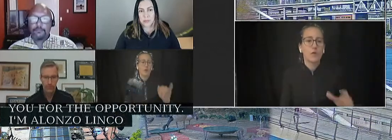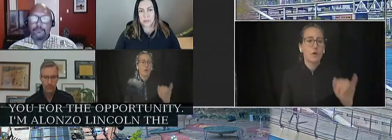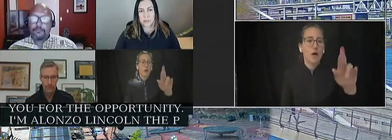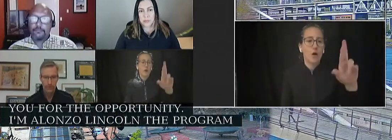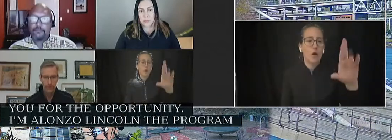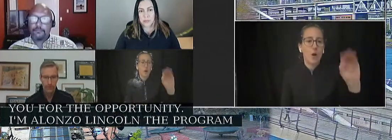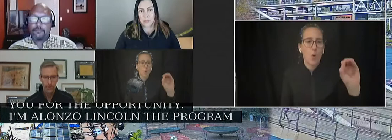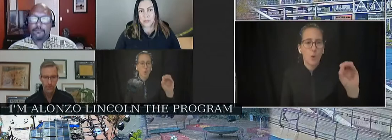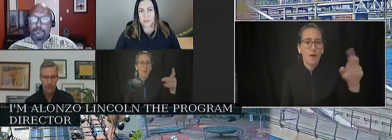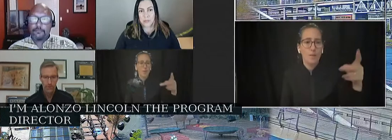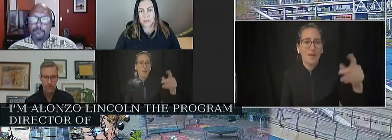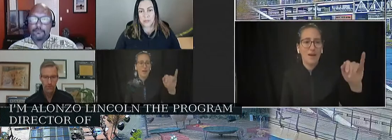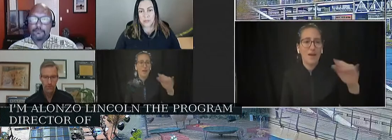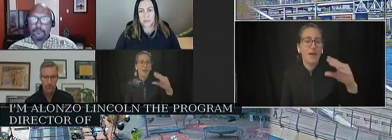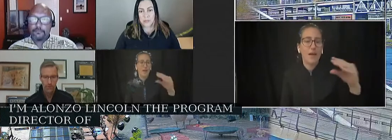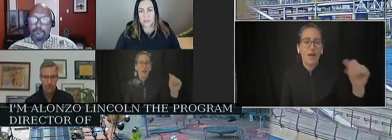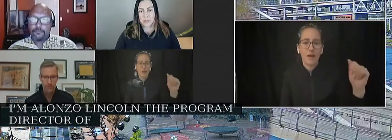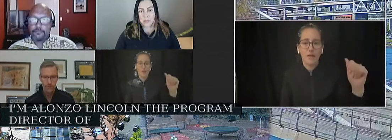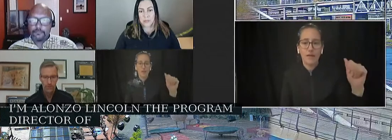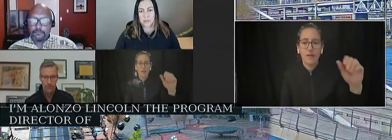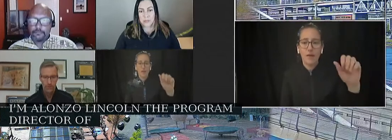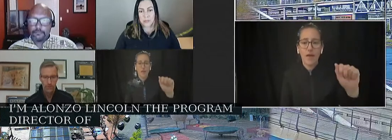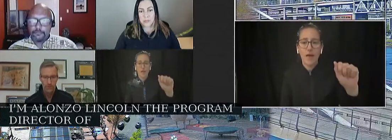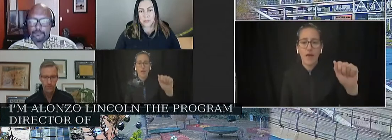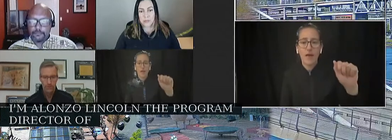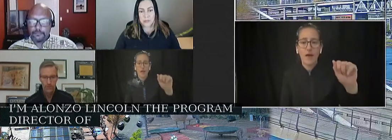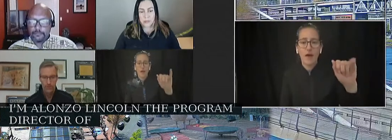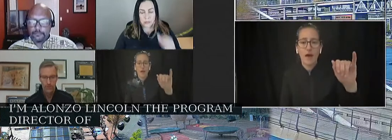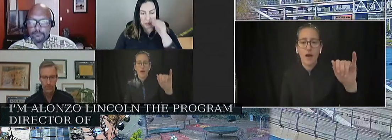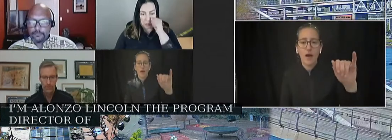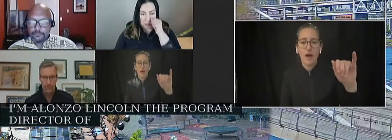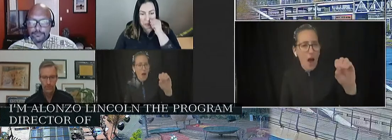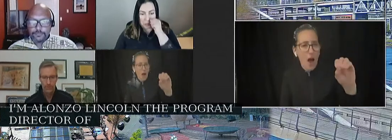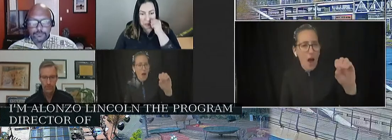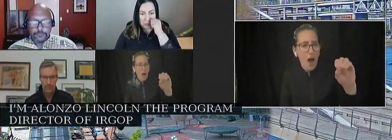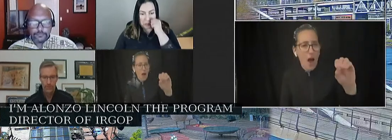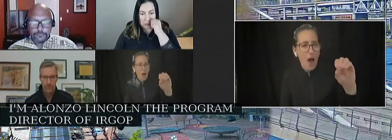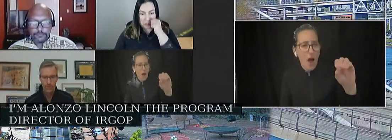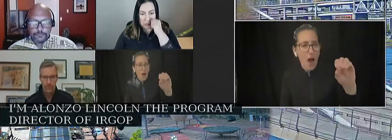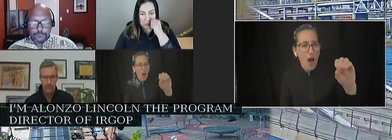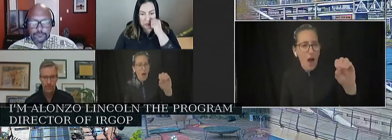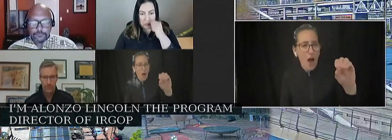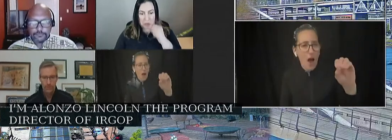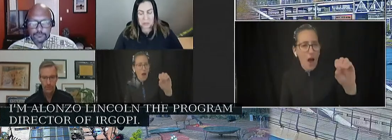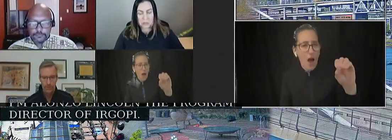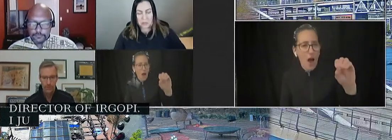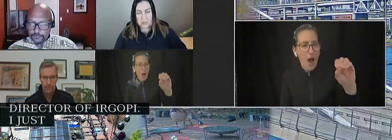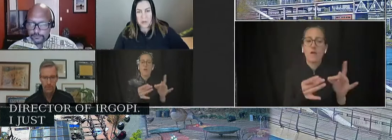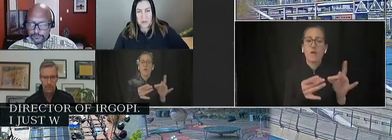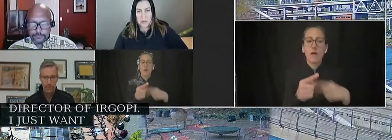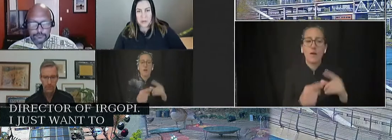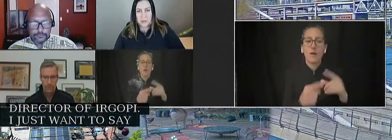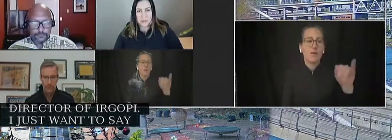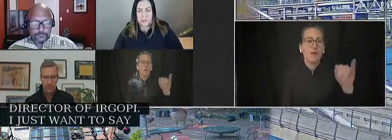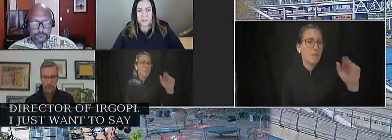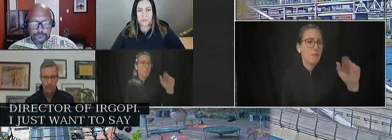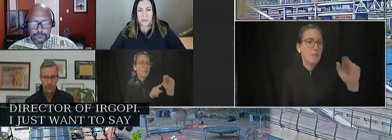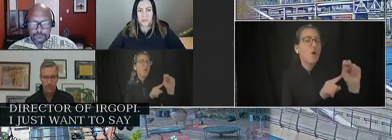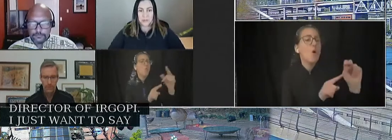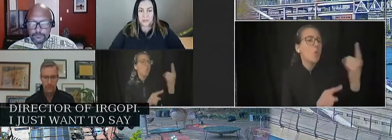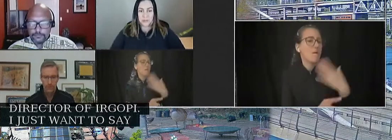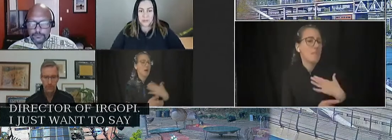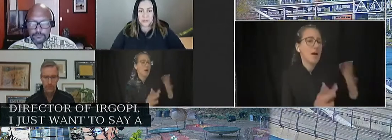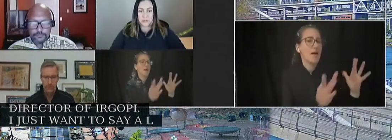and AI side. I just want to just say a little bit about Iman is one of my outreach workers and